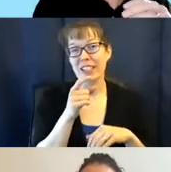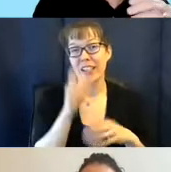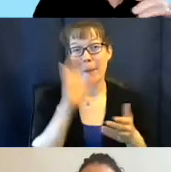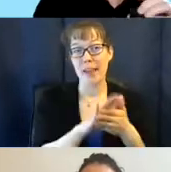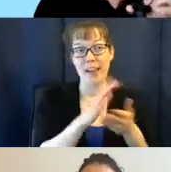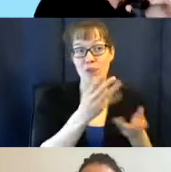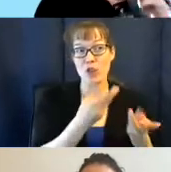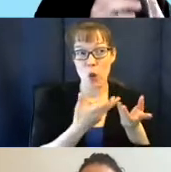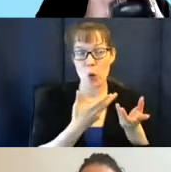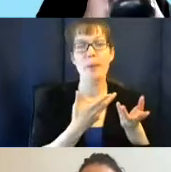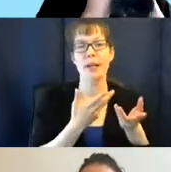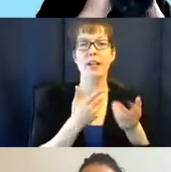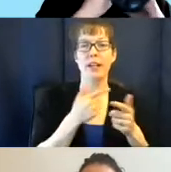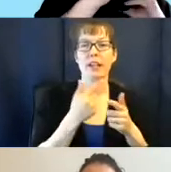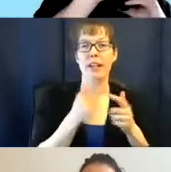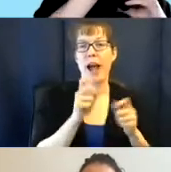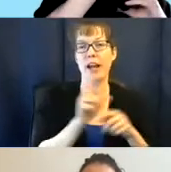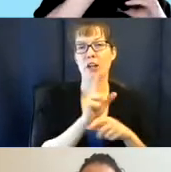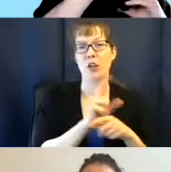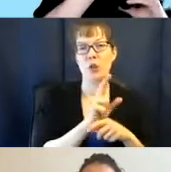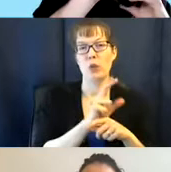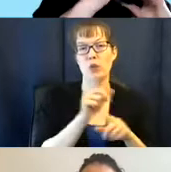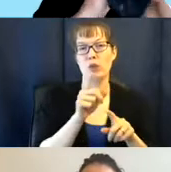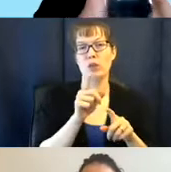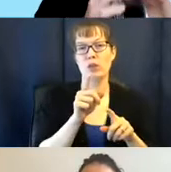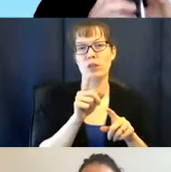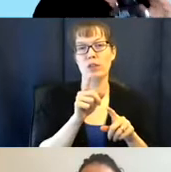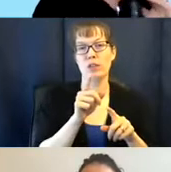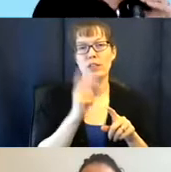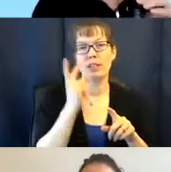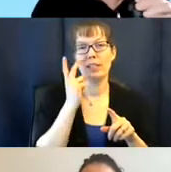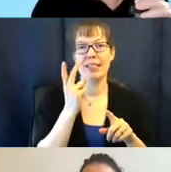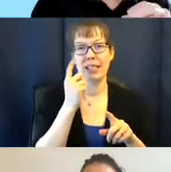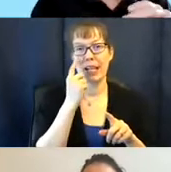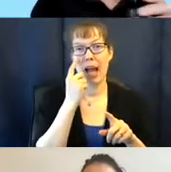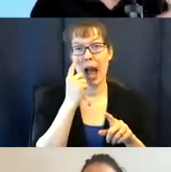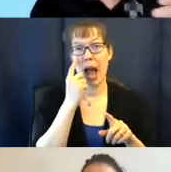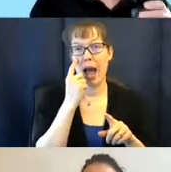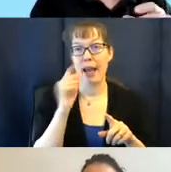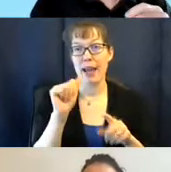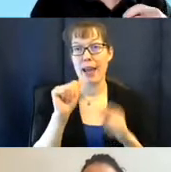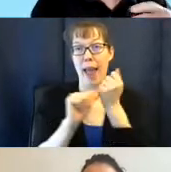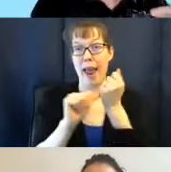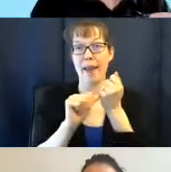I could use the Seeing IA app, and it'll just tell me. Pepsi.